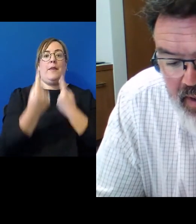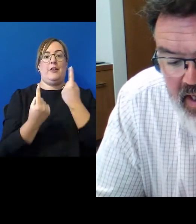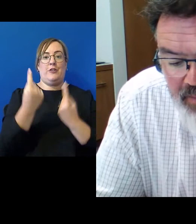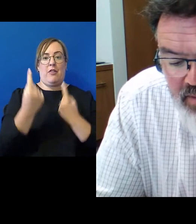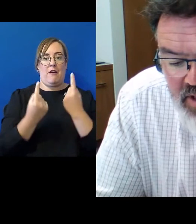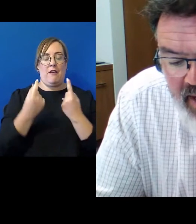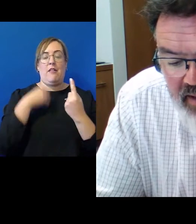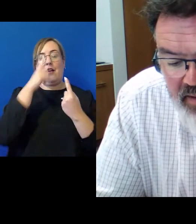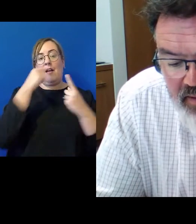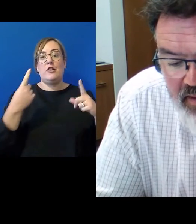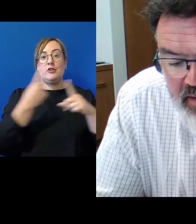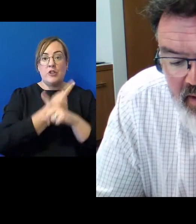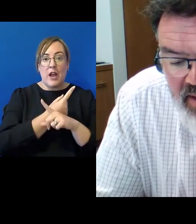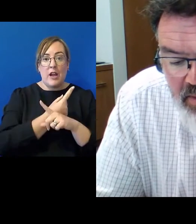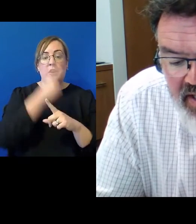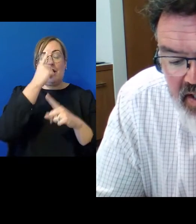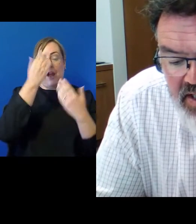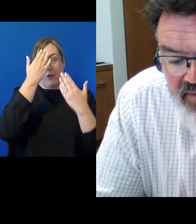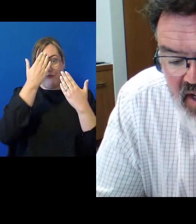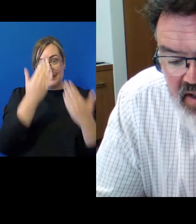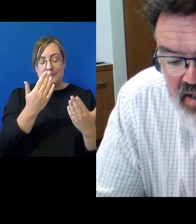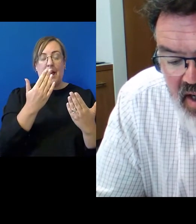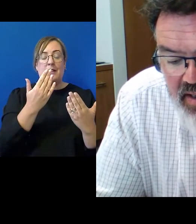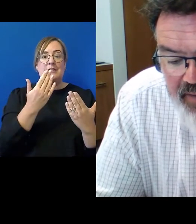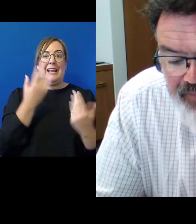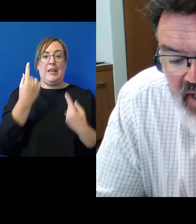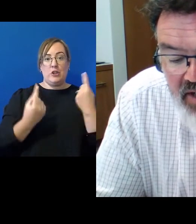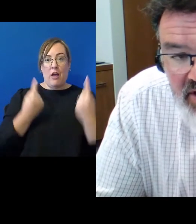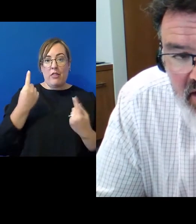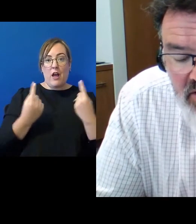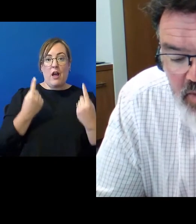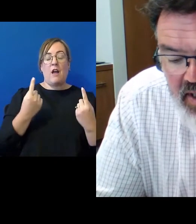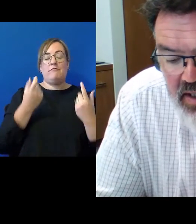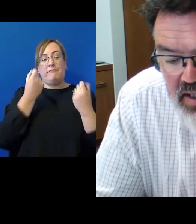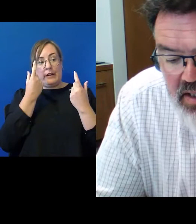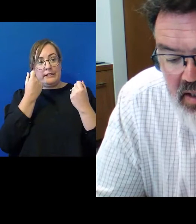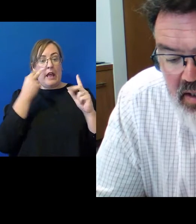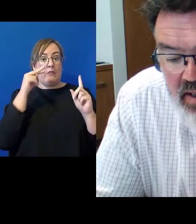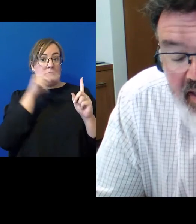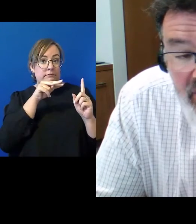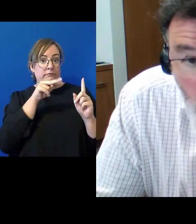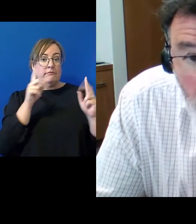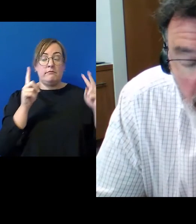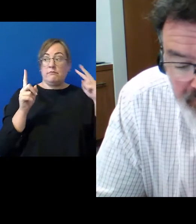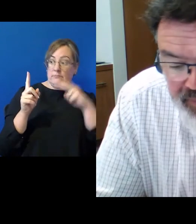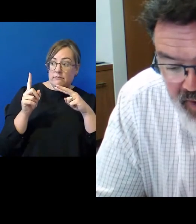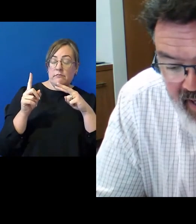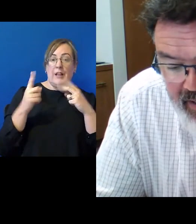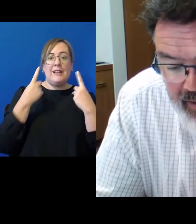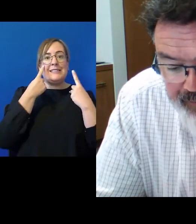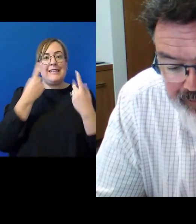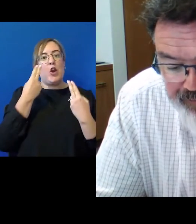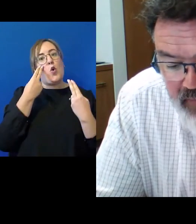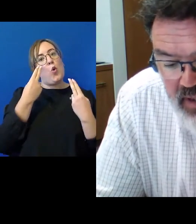they come to respect the modalities of the other side and to see those modalities as normal not